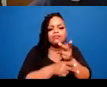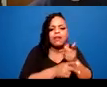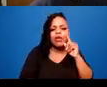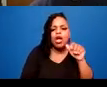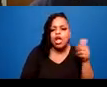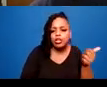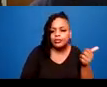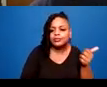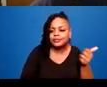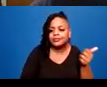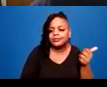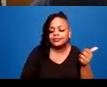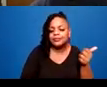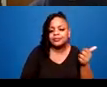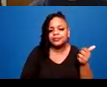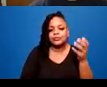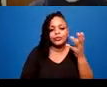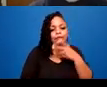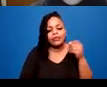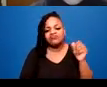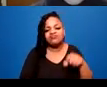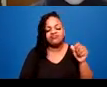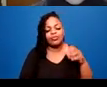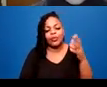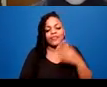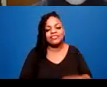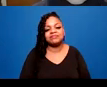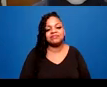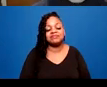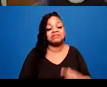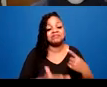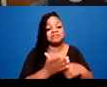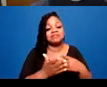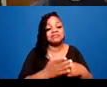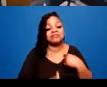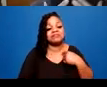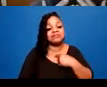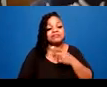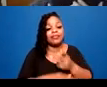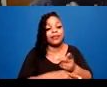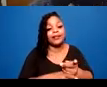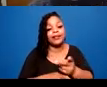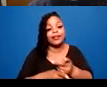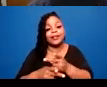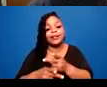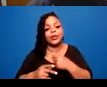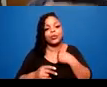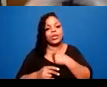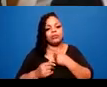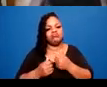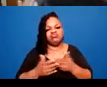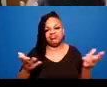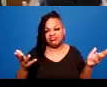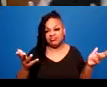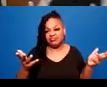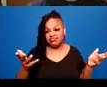we care for other people to the detriment of ourselves. So I always say, I know you want to give